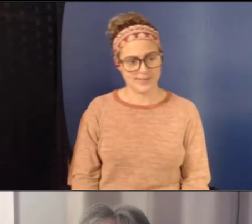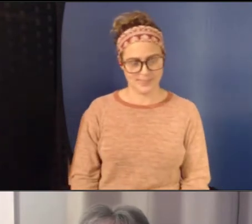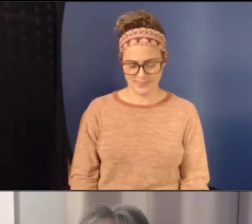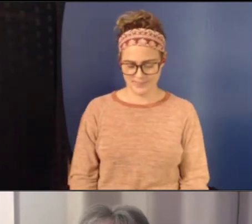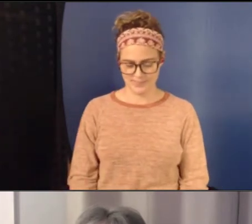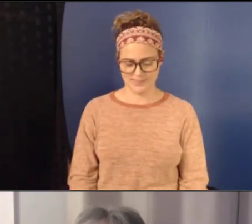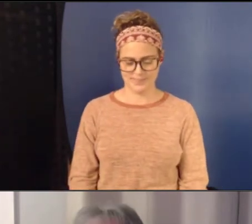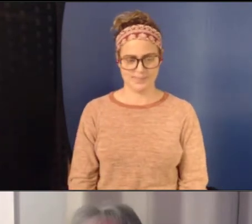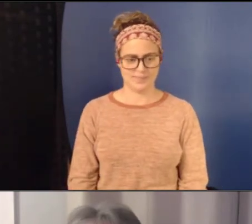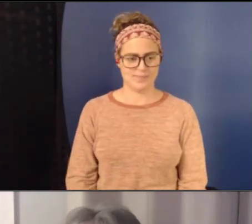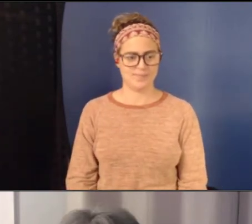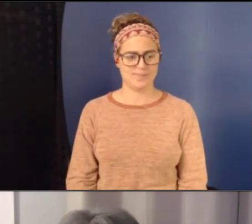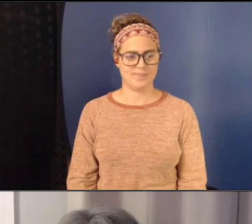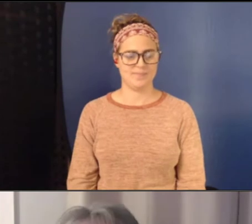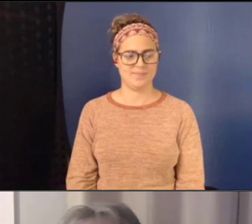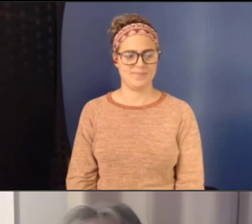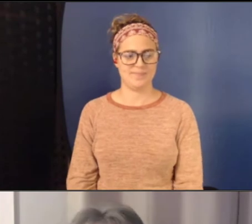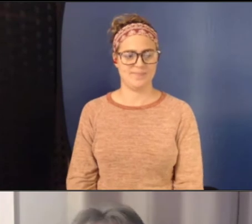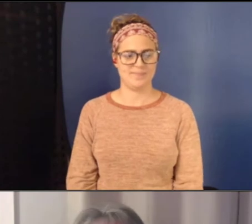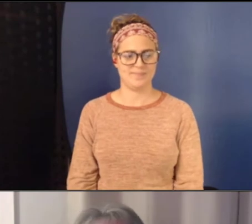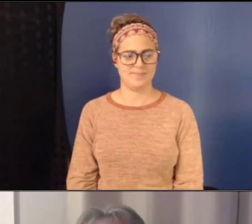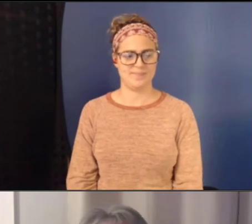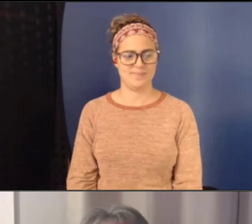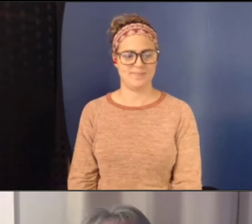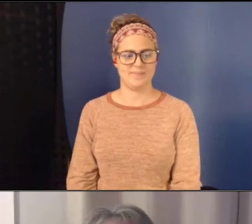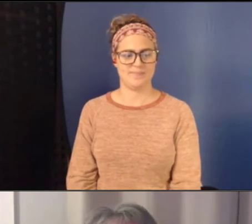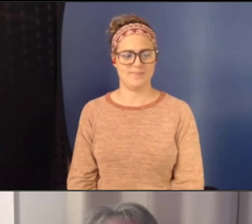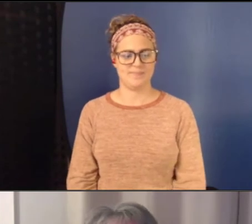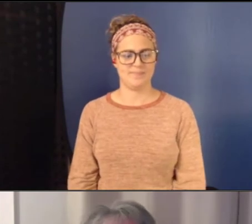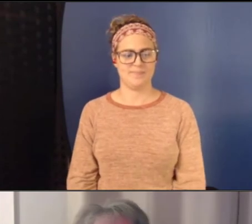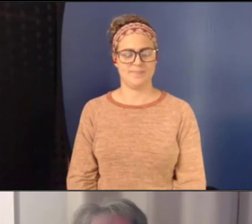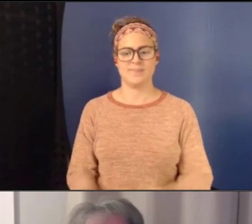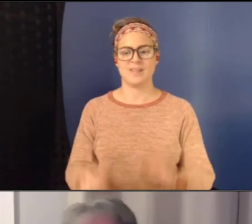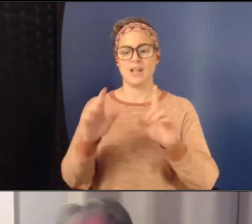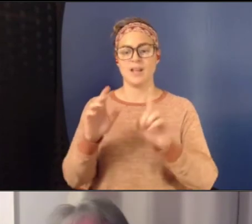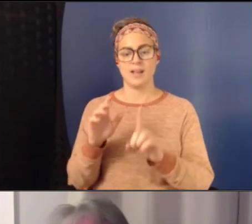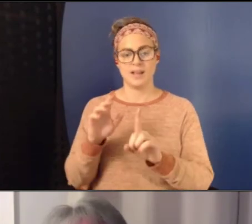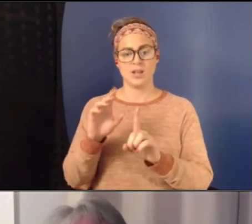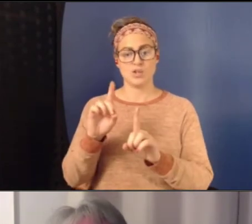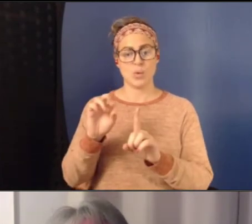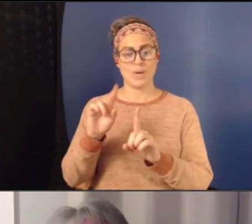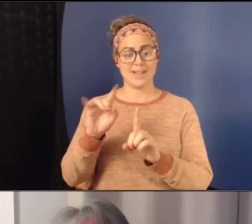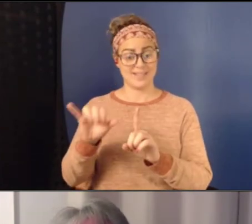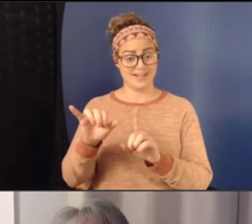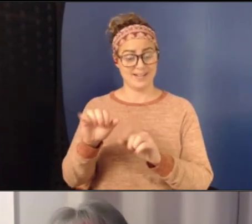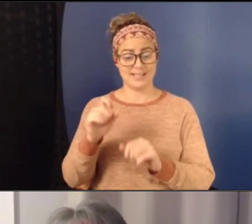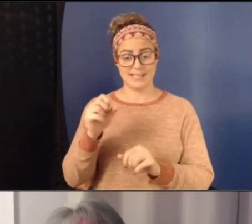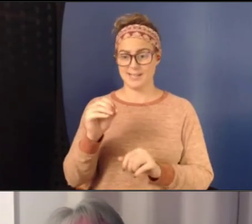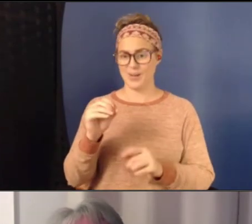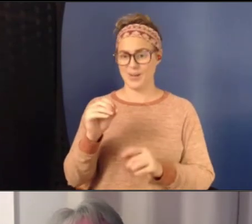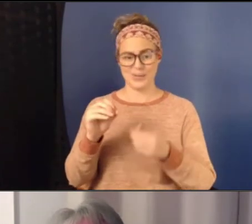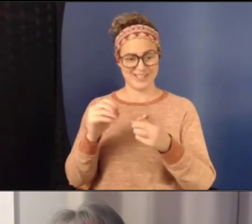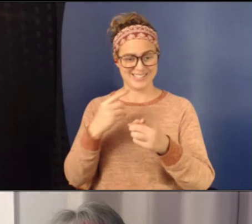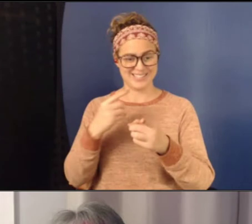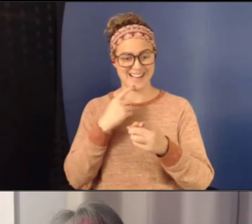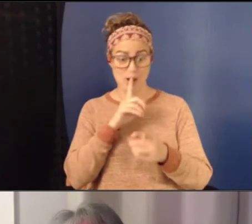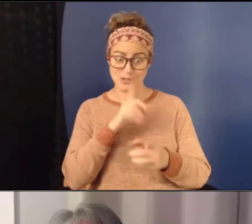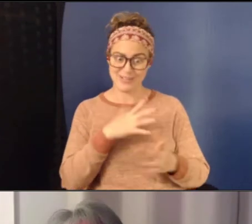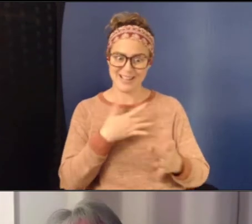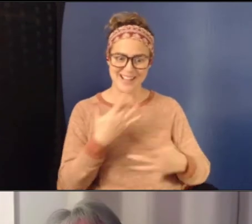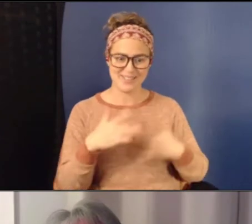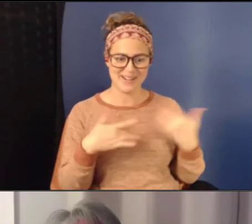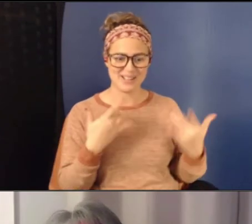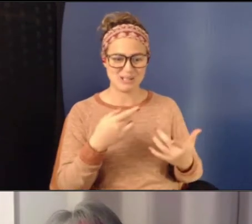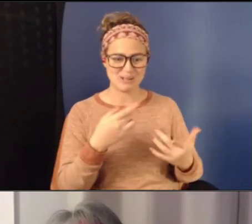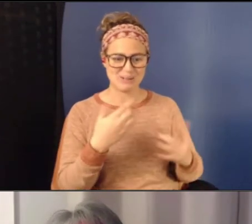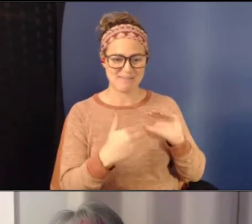Not these questions. No, no, no. And I think that I was just so thrilled when you emailed and said, I would like